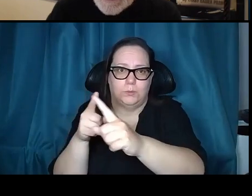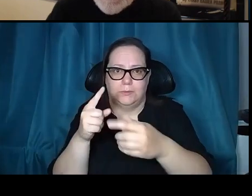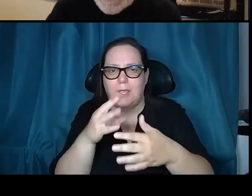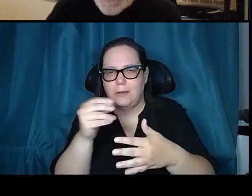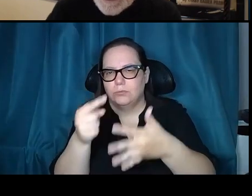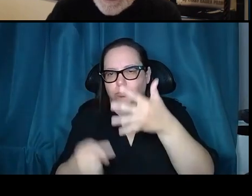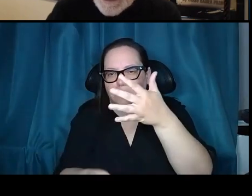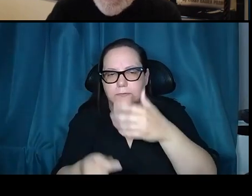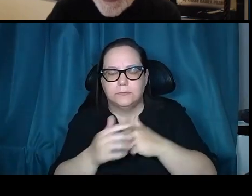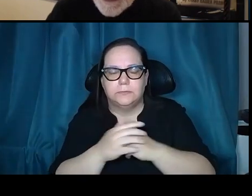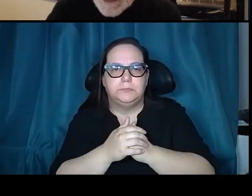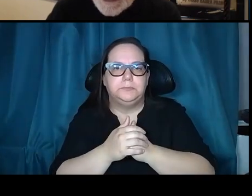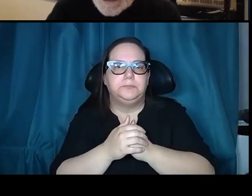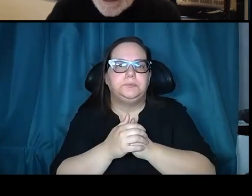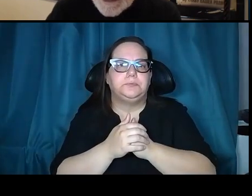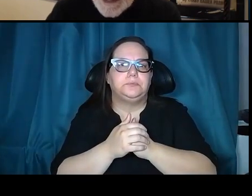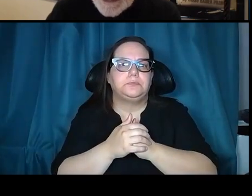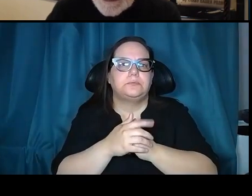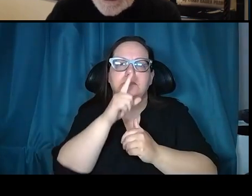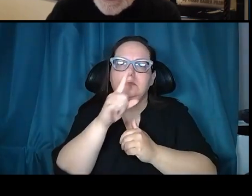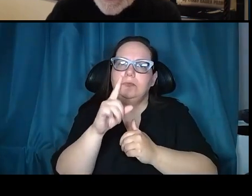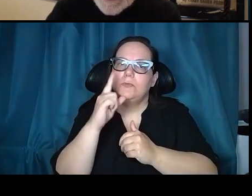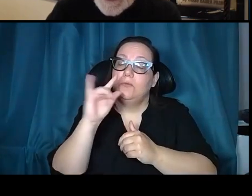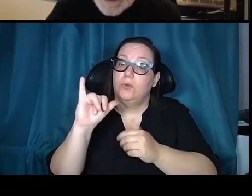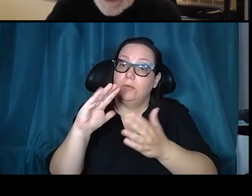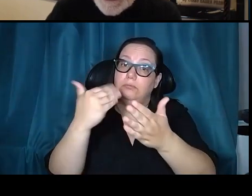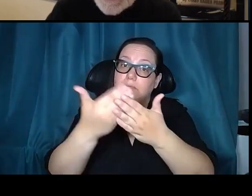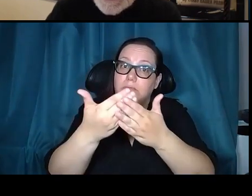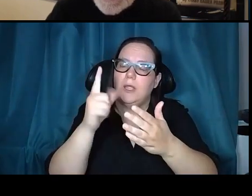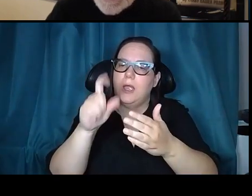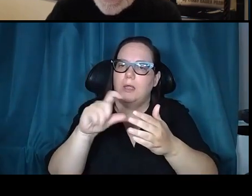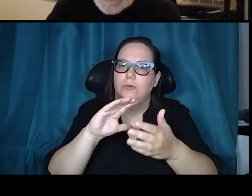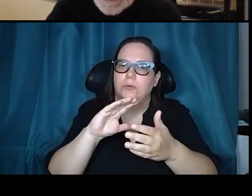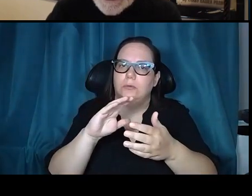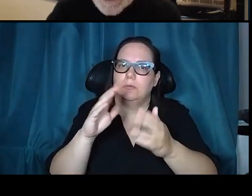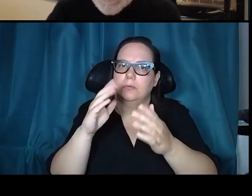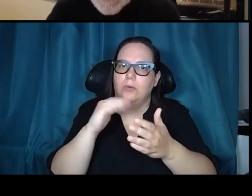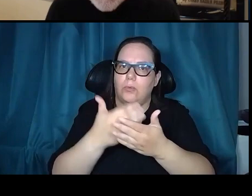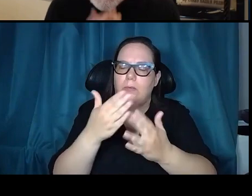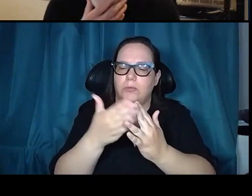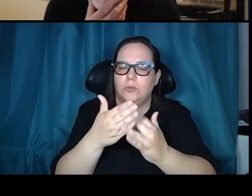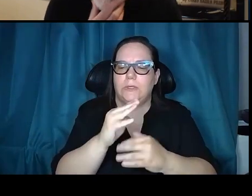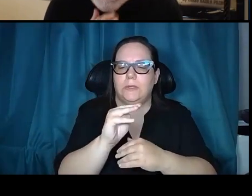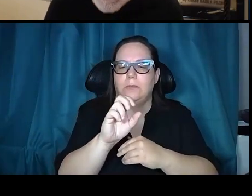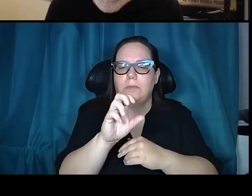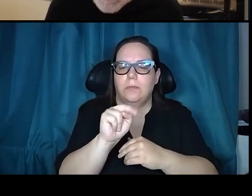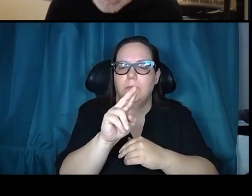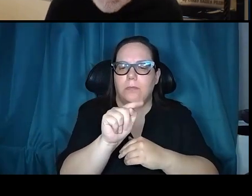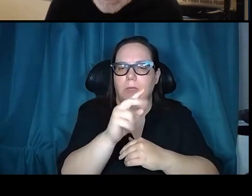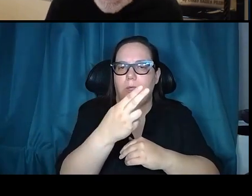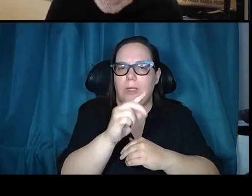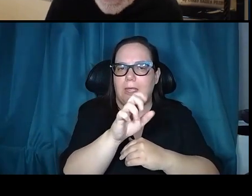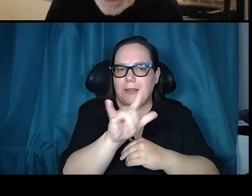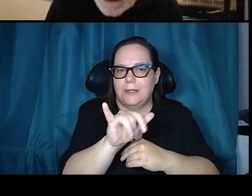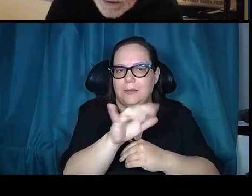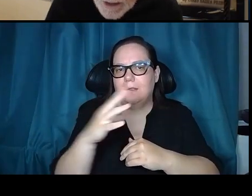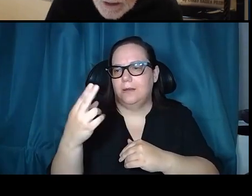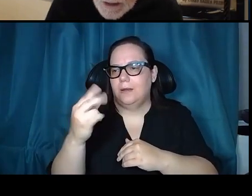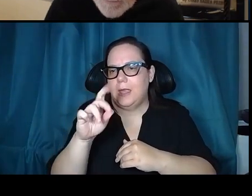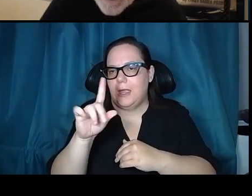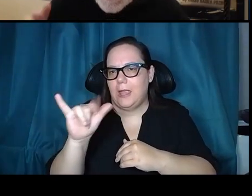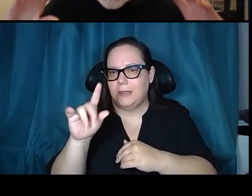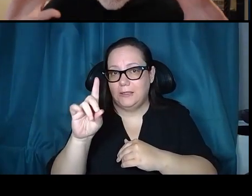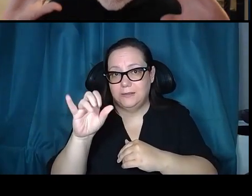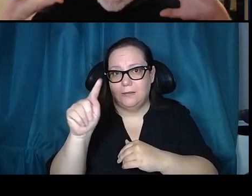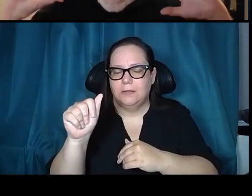had to land between Mount Hadley and Hadley Delta and the Sinuous Rill. Well, you know, that was a little complicated because in order to do